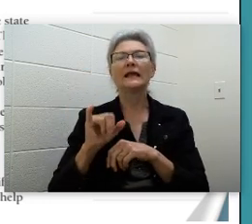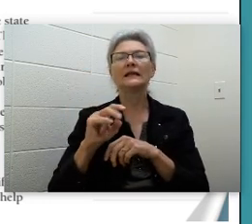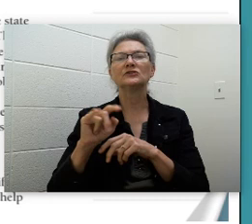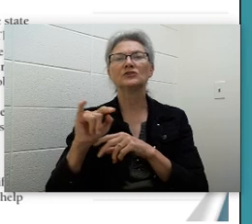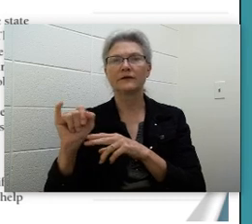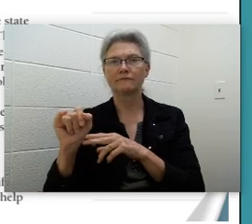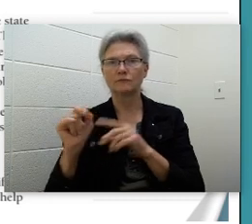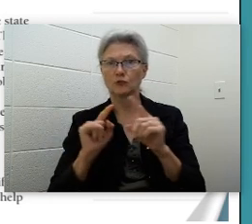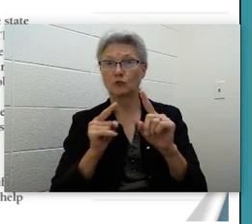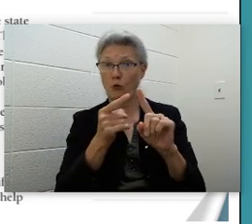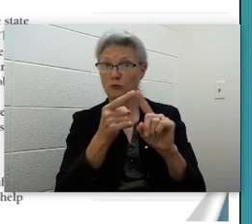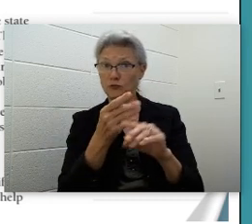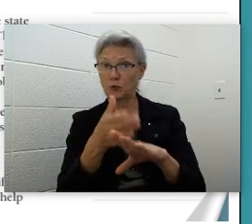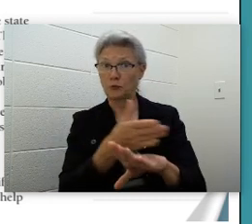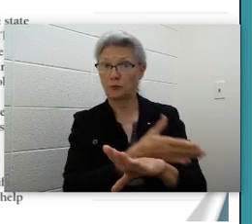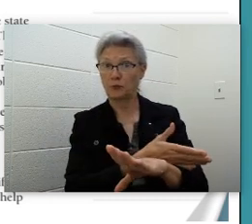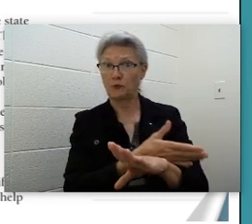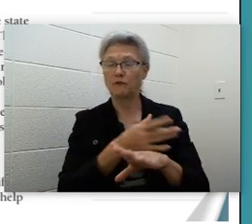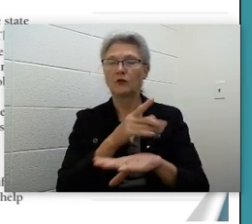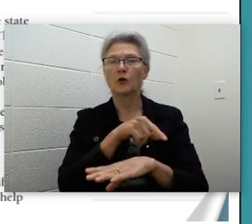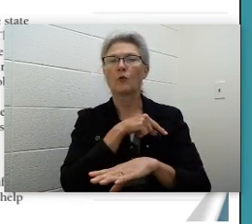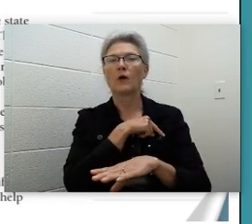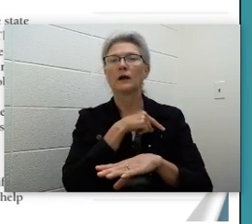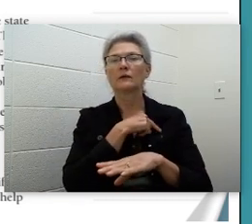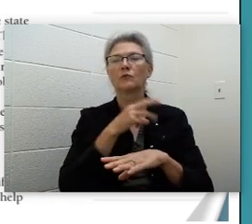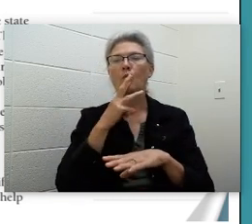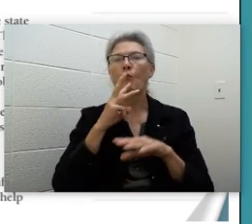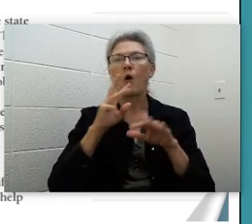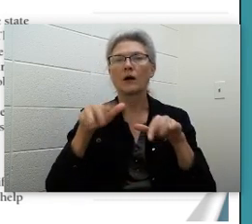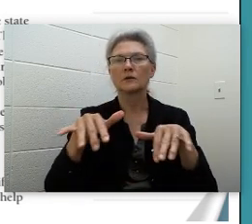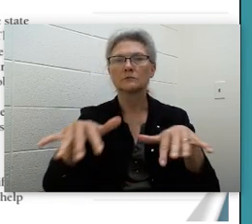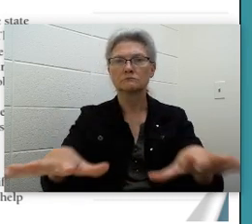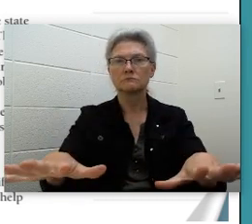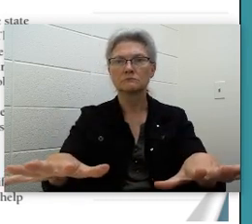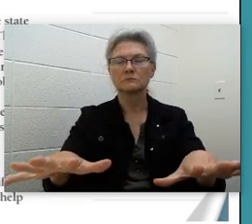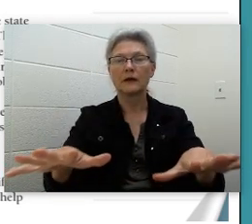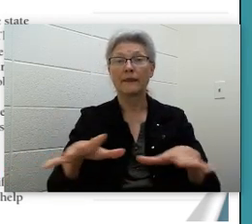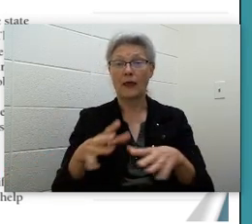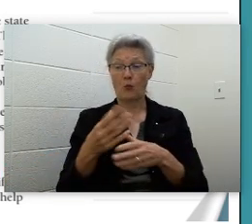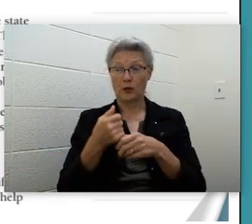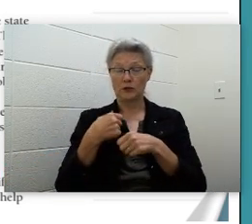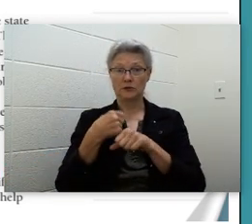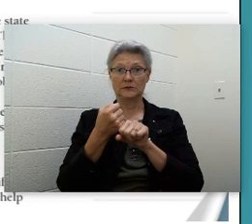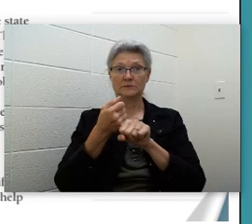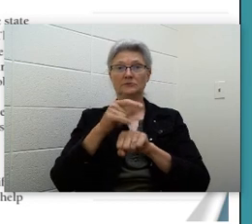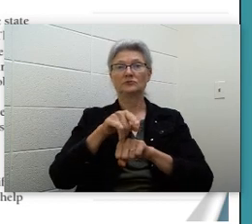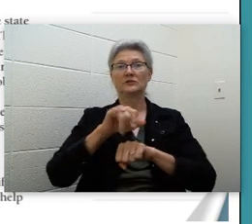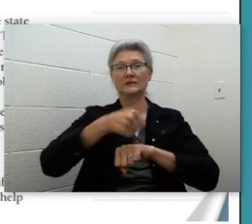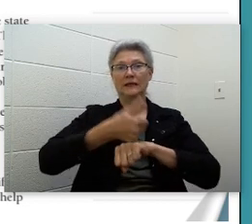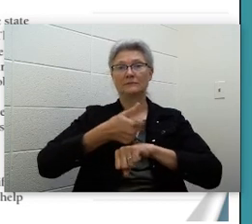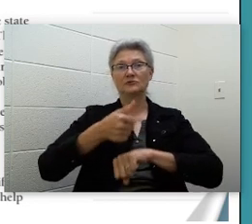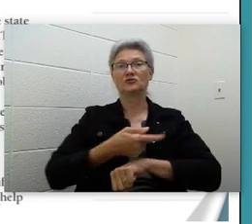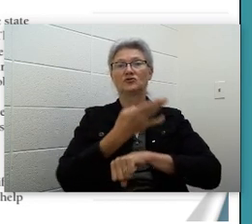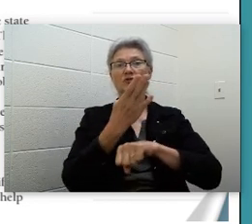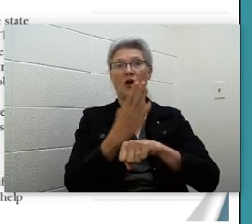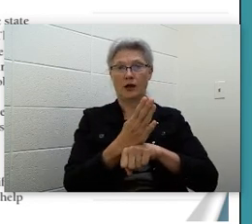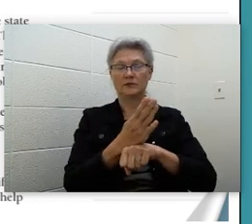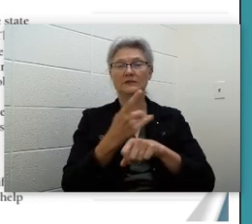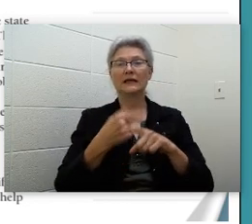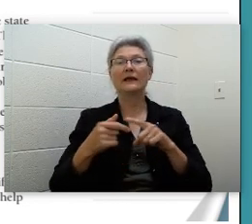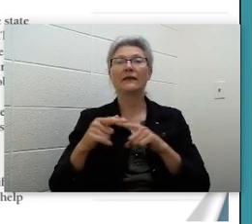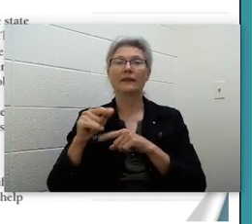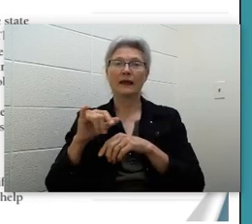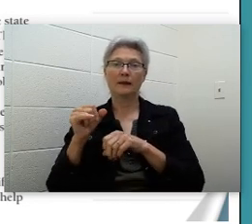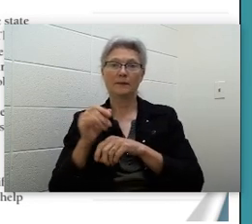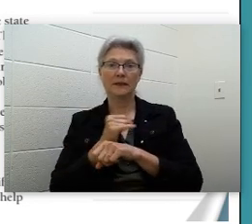improve the quality of Washington's marine waters. They also want to create jobs in the shellfish industry. According